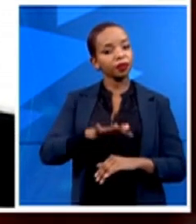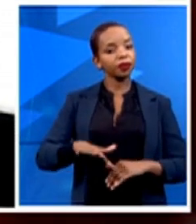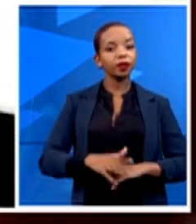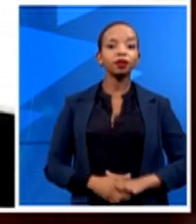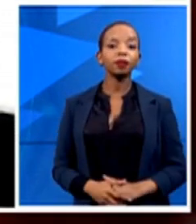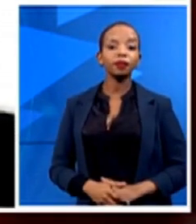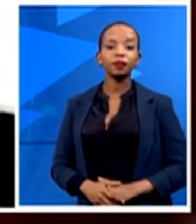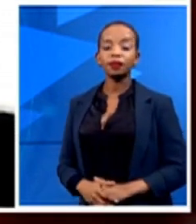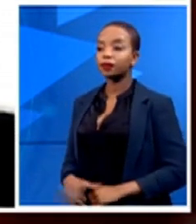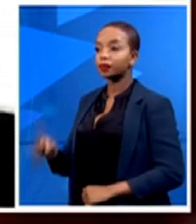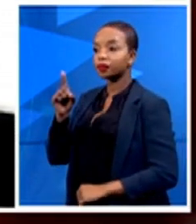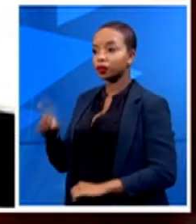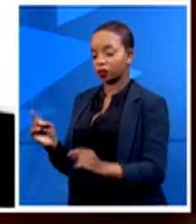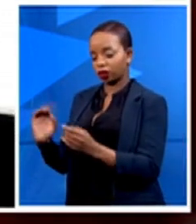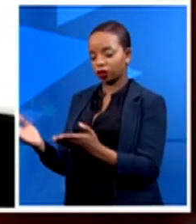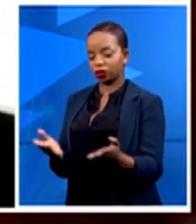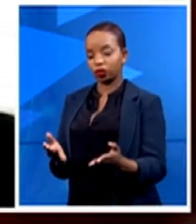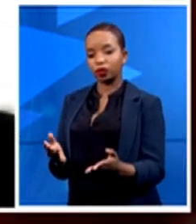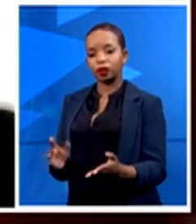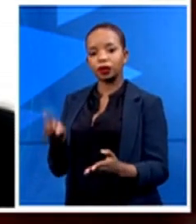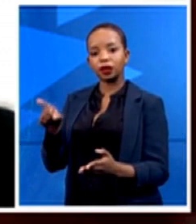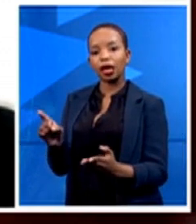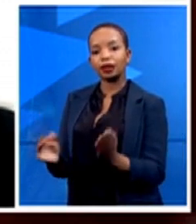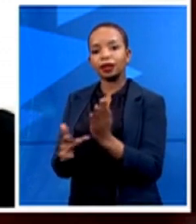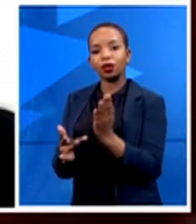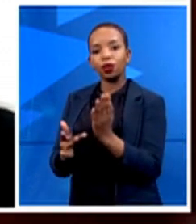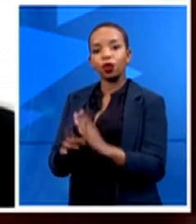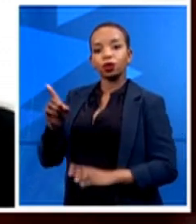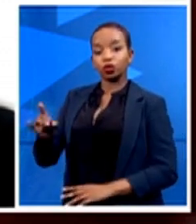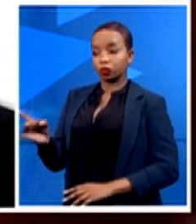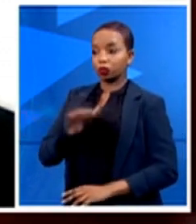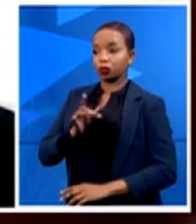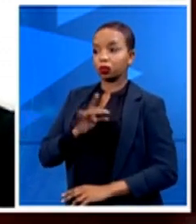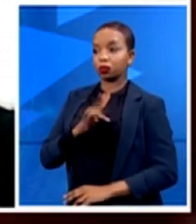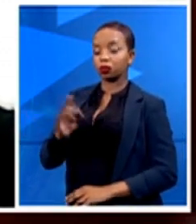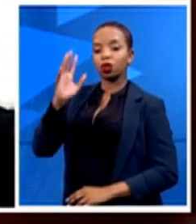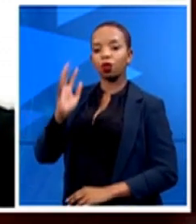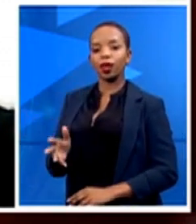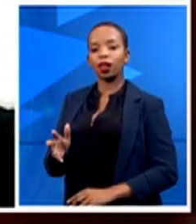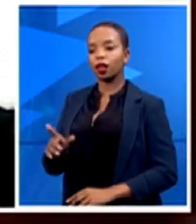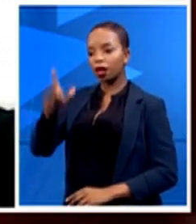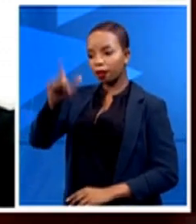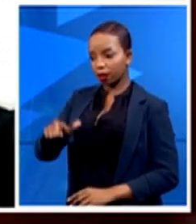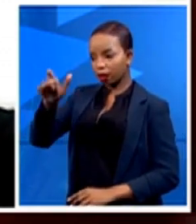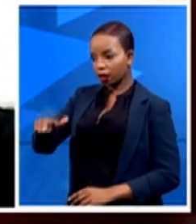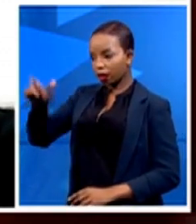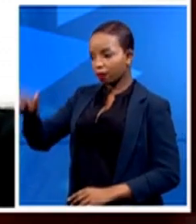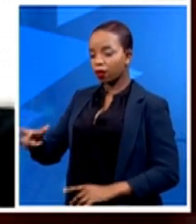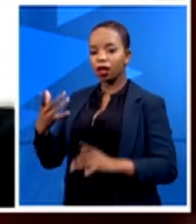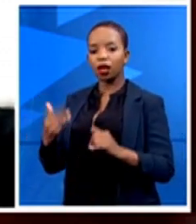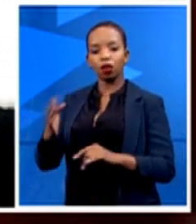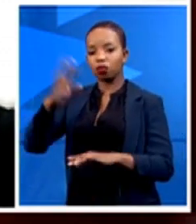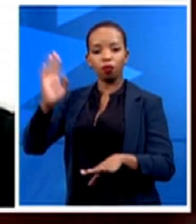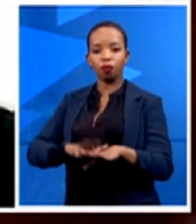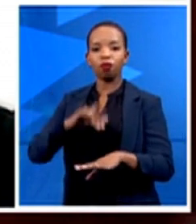that you're going to lose warm-bodied people manning such things, you know, and people are worried about that, especially